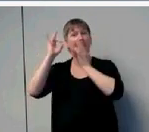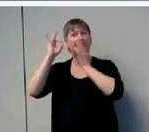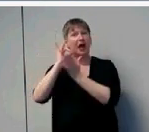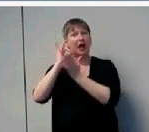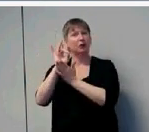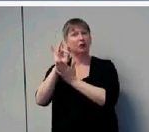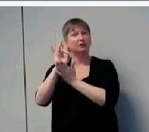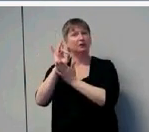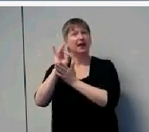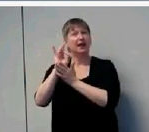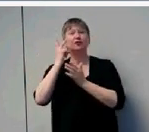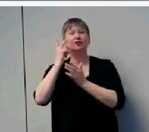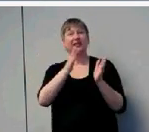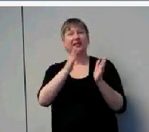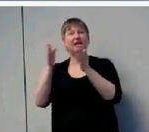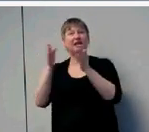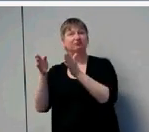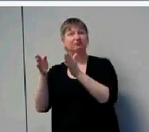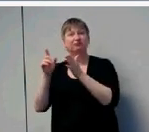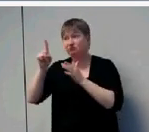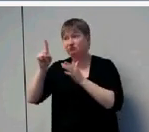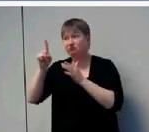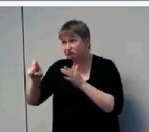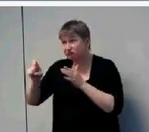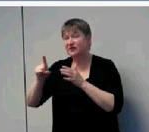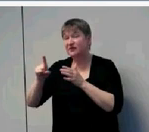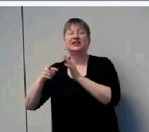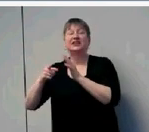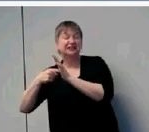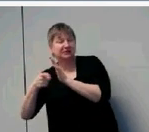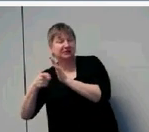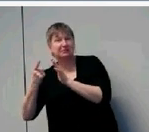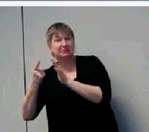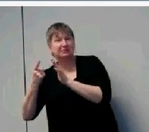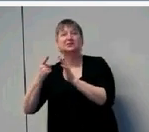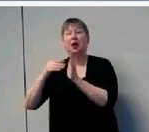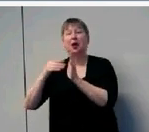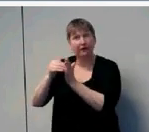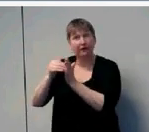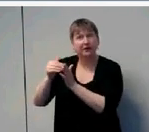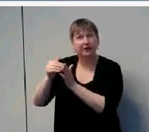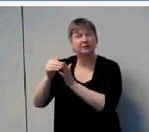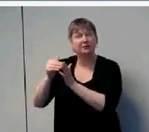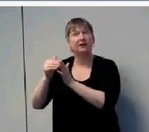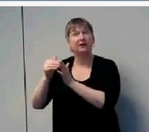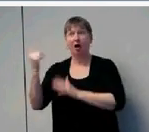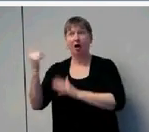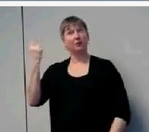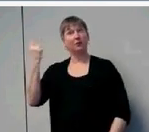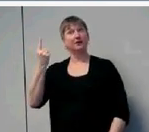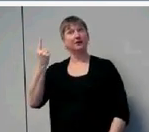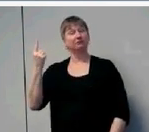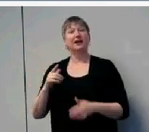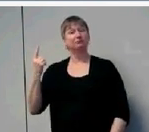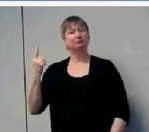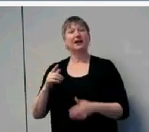pattern on the routine-based interview. There's sometimes categories, often, and always. Furthermore, this